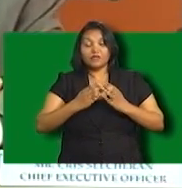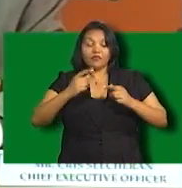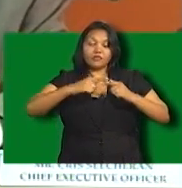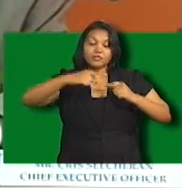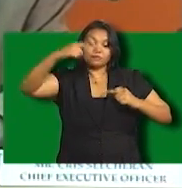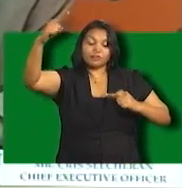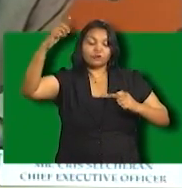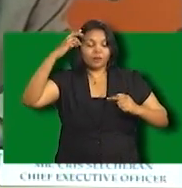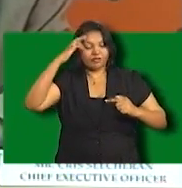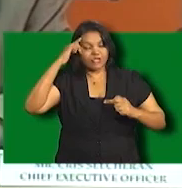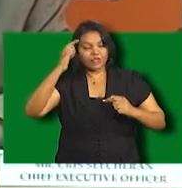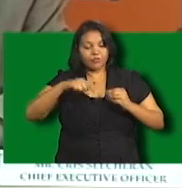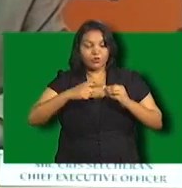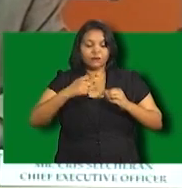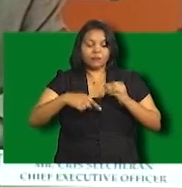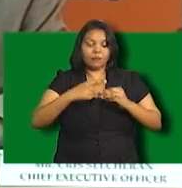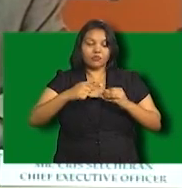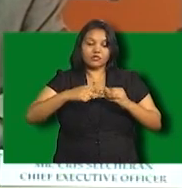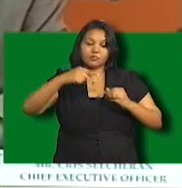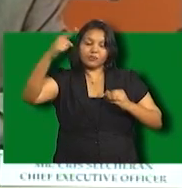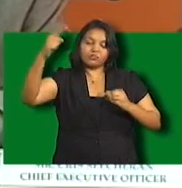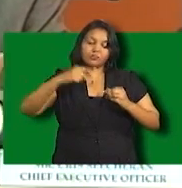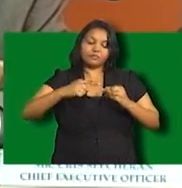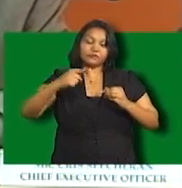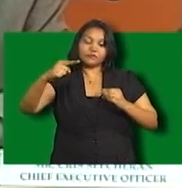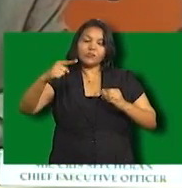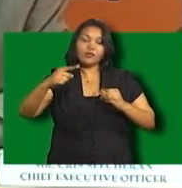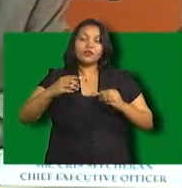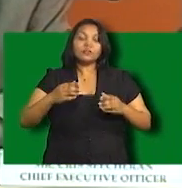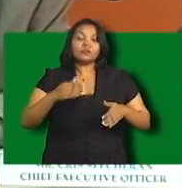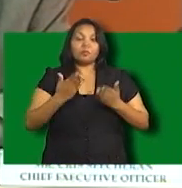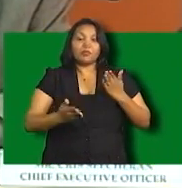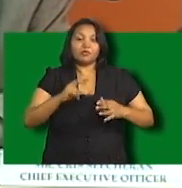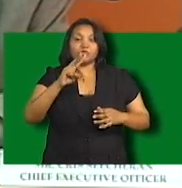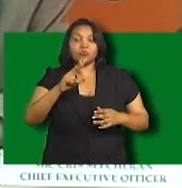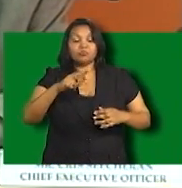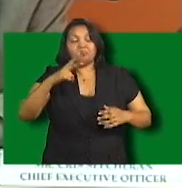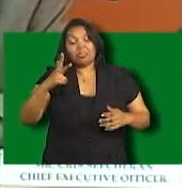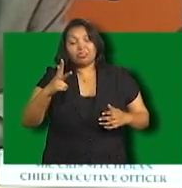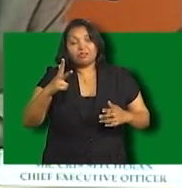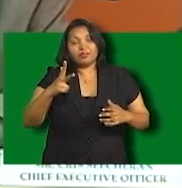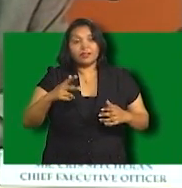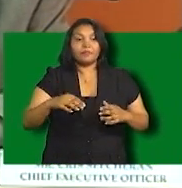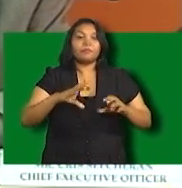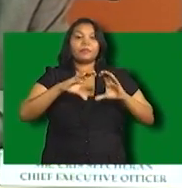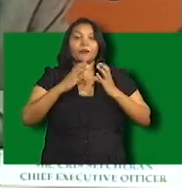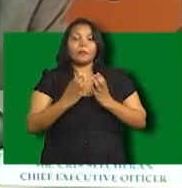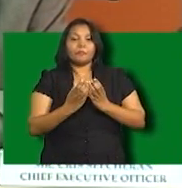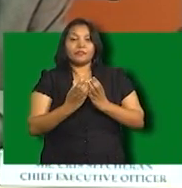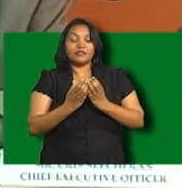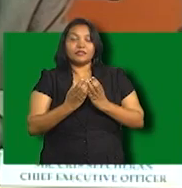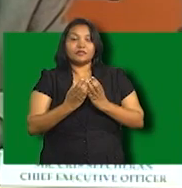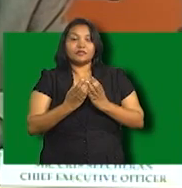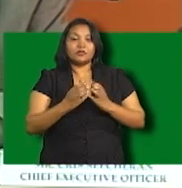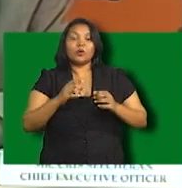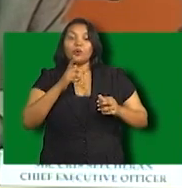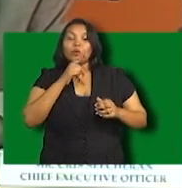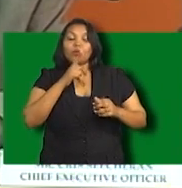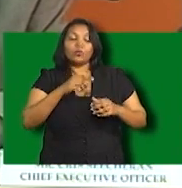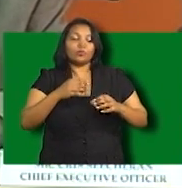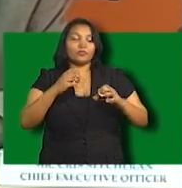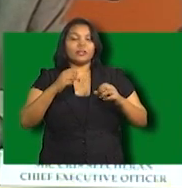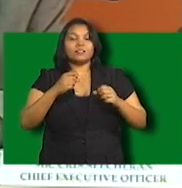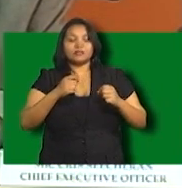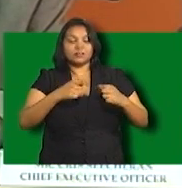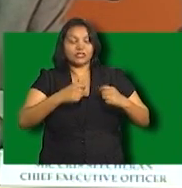that we have. This is why I was using conservatively a number of two distributors. That would mean that